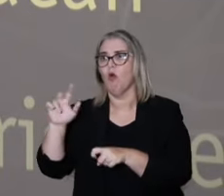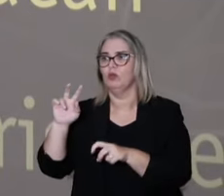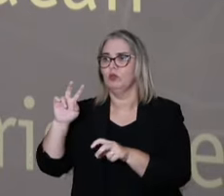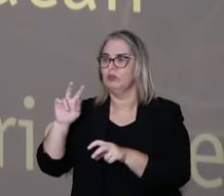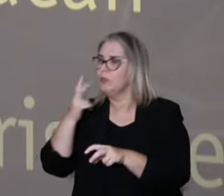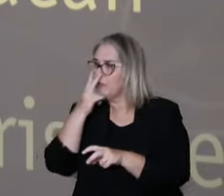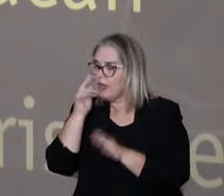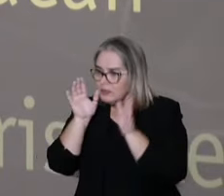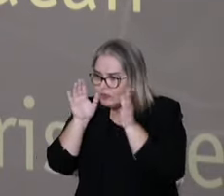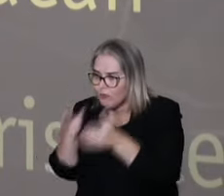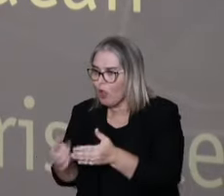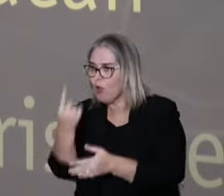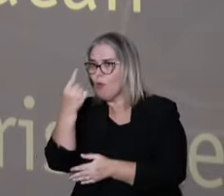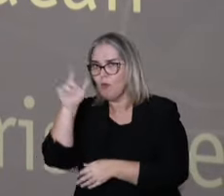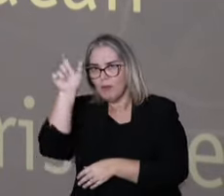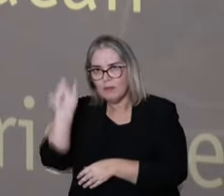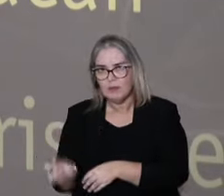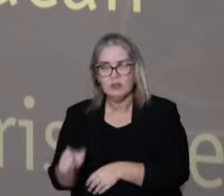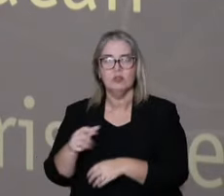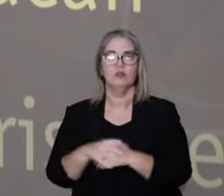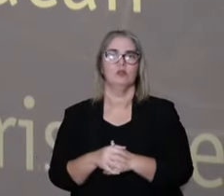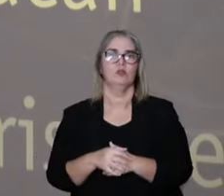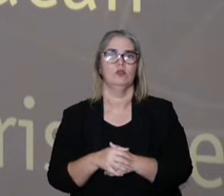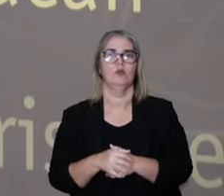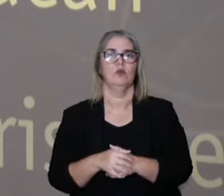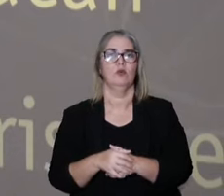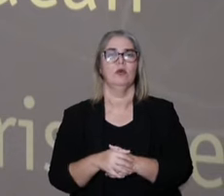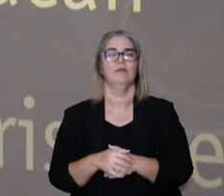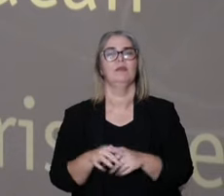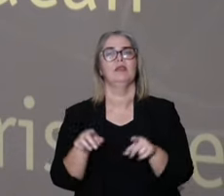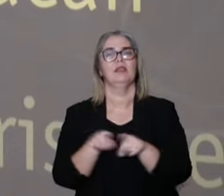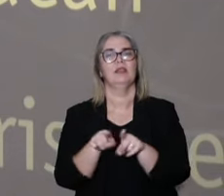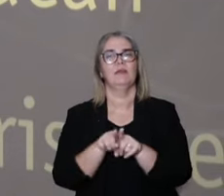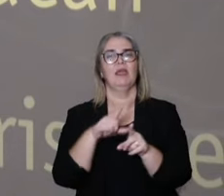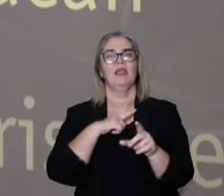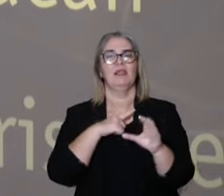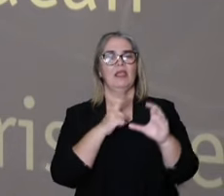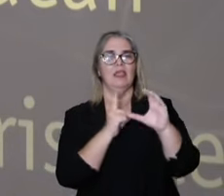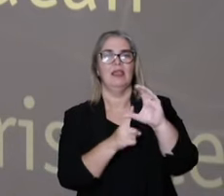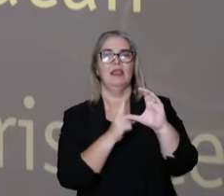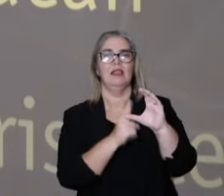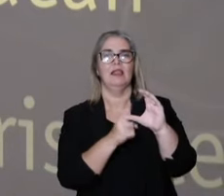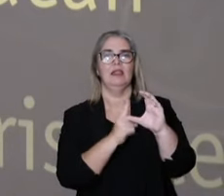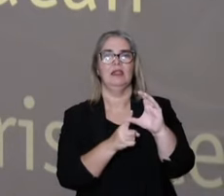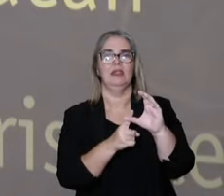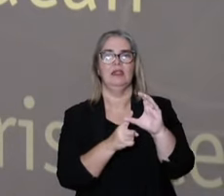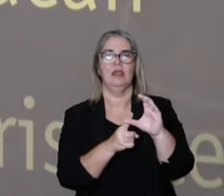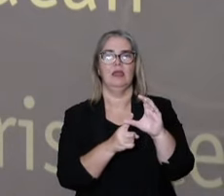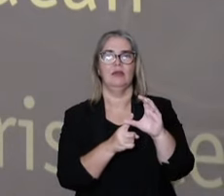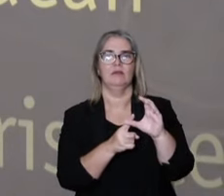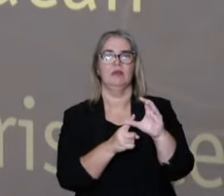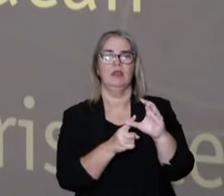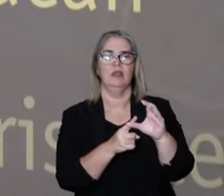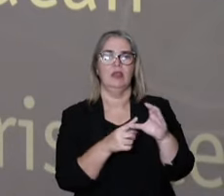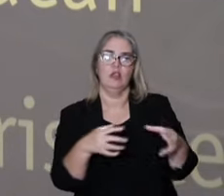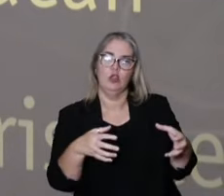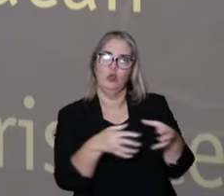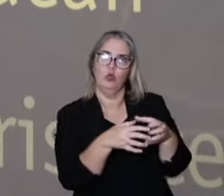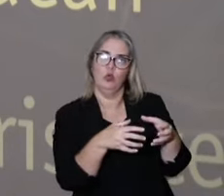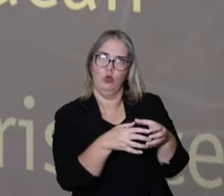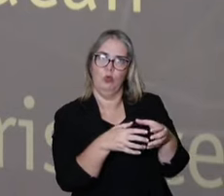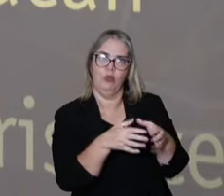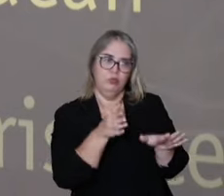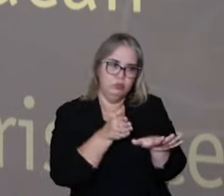or the people-centric clinic method. And the one we use the most in Unicamp, which is called the broadened